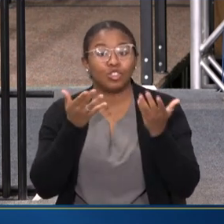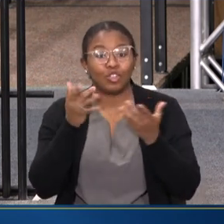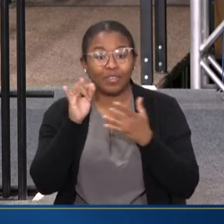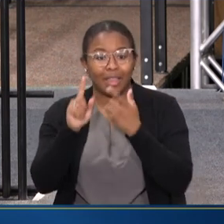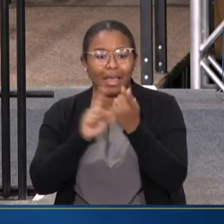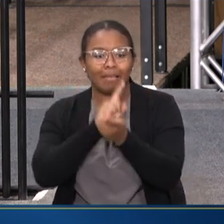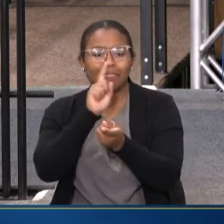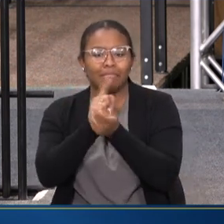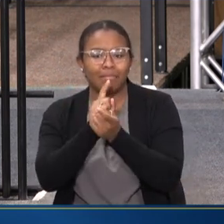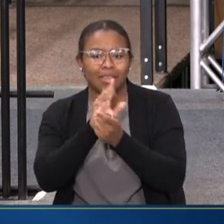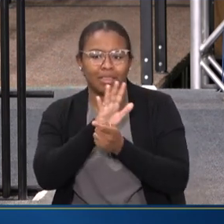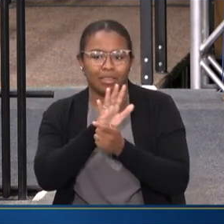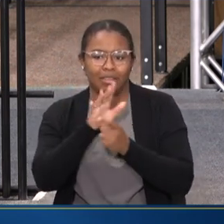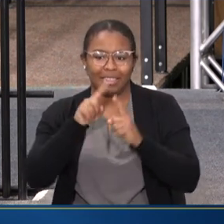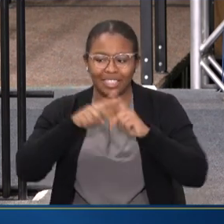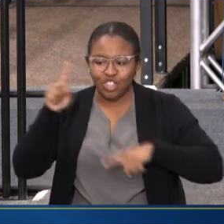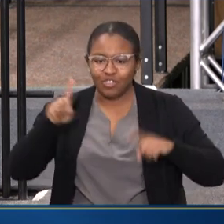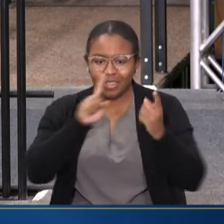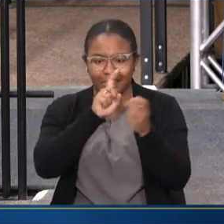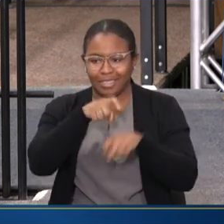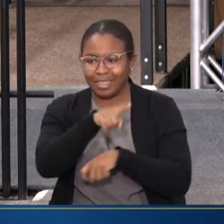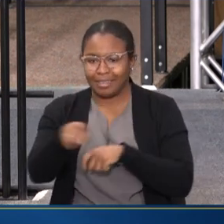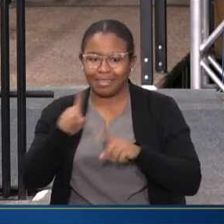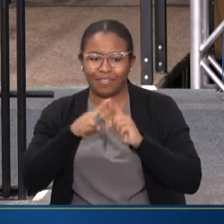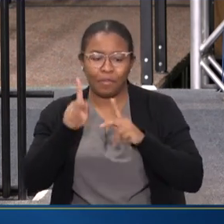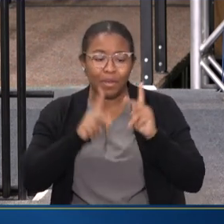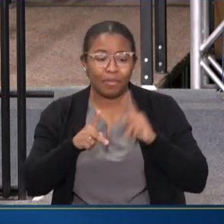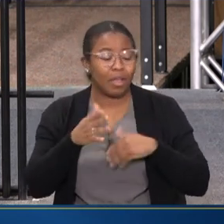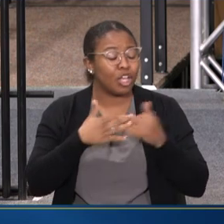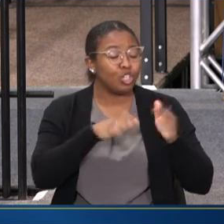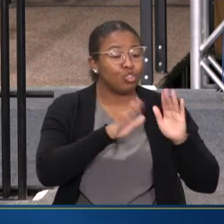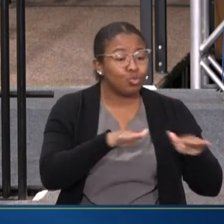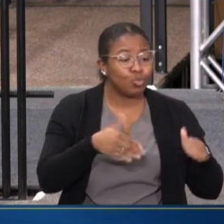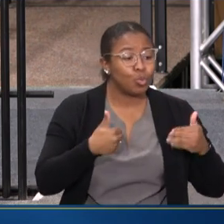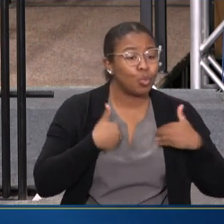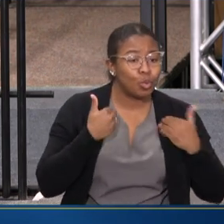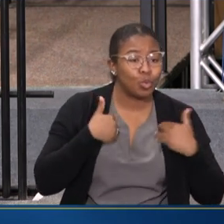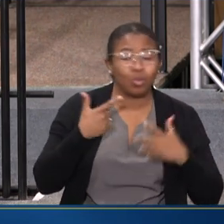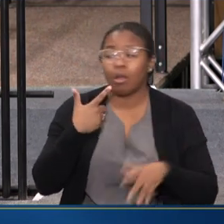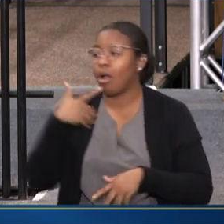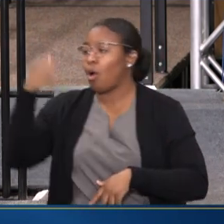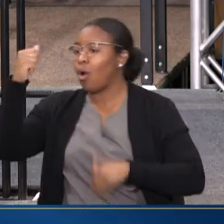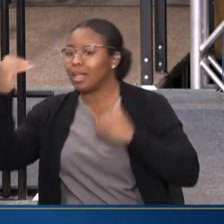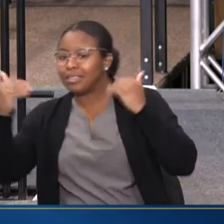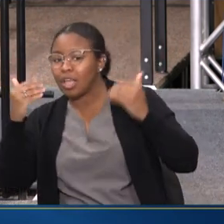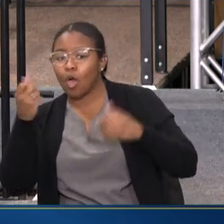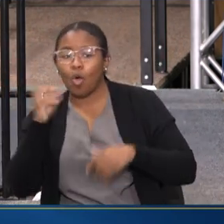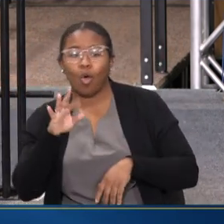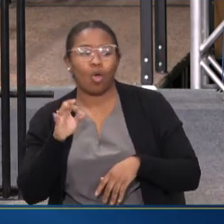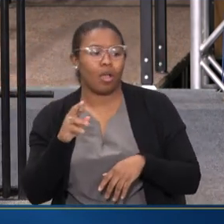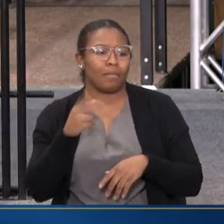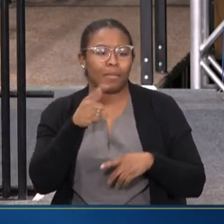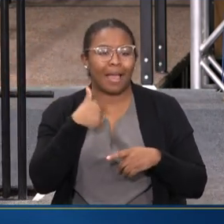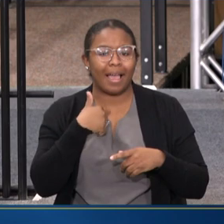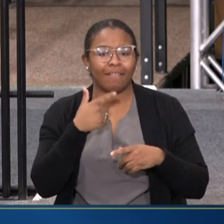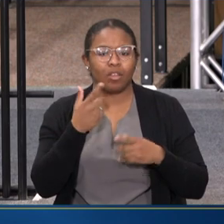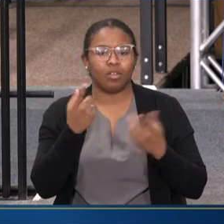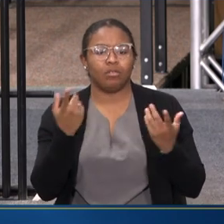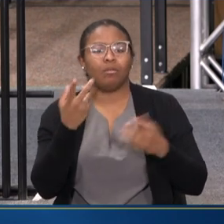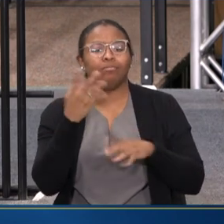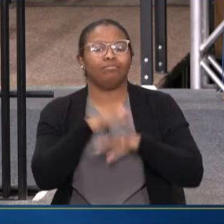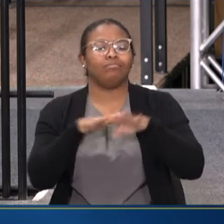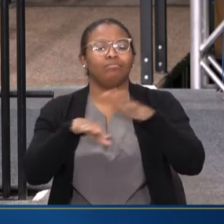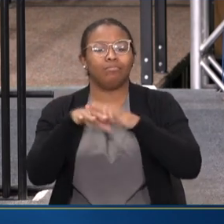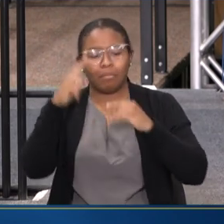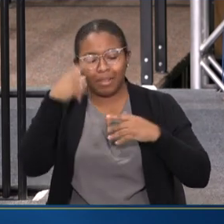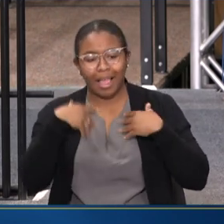DIVERSE NEEDS OF DIFFERENT TYPES OF PEOPLE, WHETHER WE'RE TALKING ABOUT CHILDREN AND YOUTH OR OLDER ADULTS OR PEOPLE WITH CO-OCCURRING MENTAL HEALTH AND